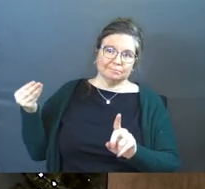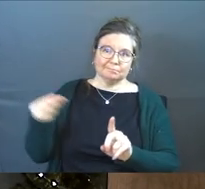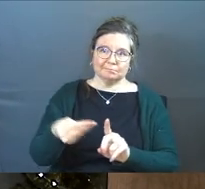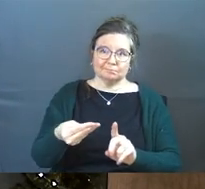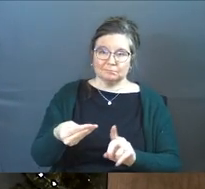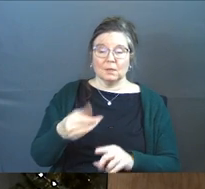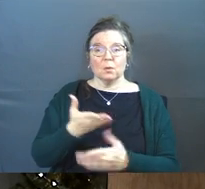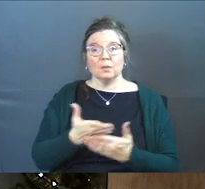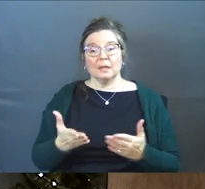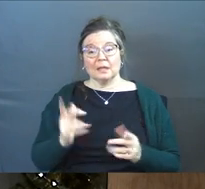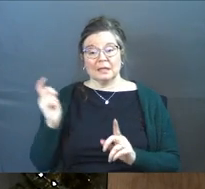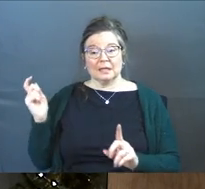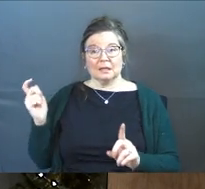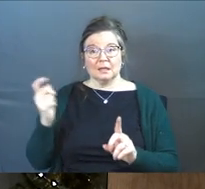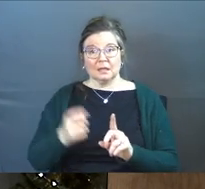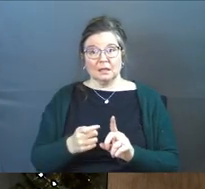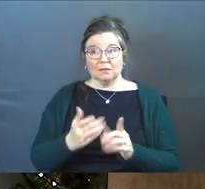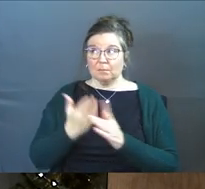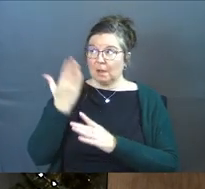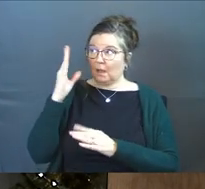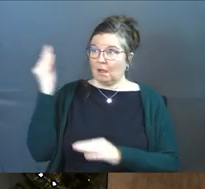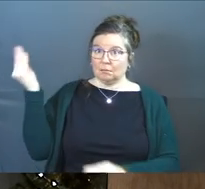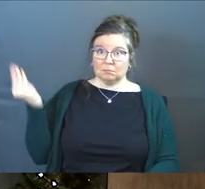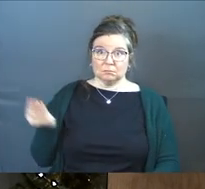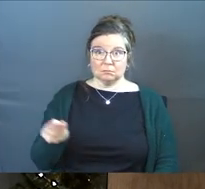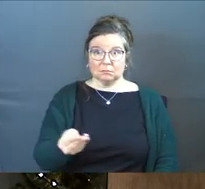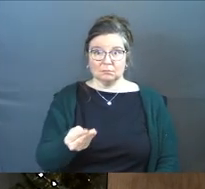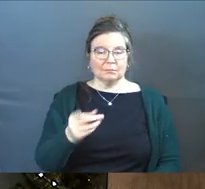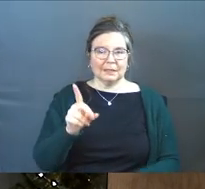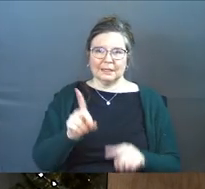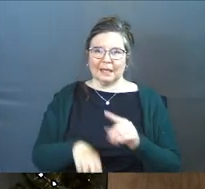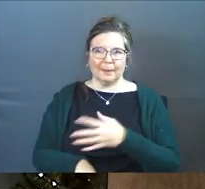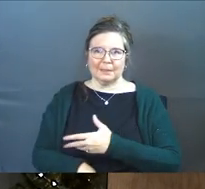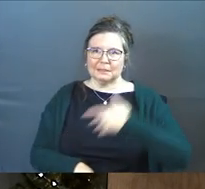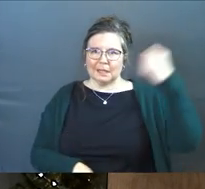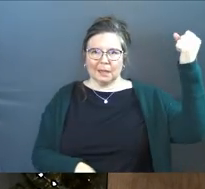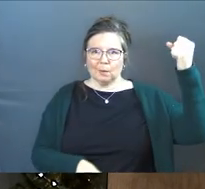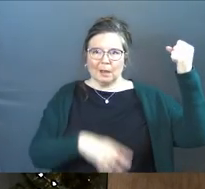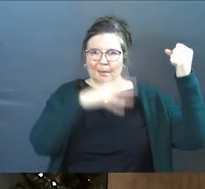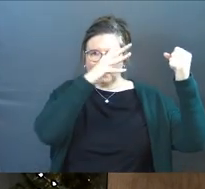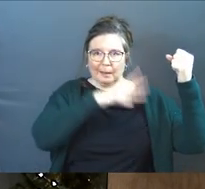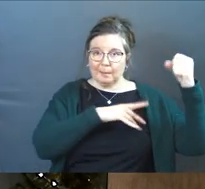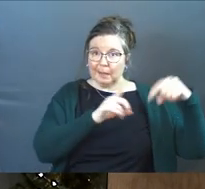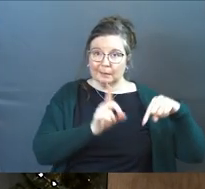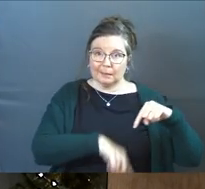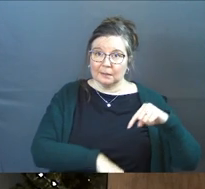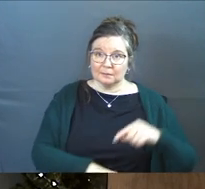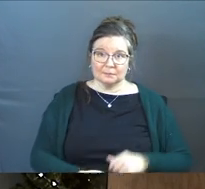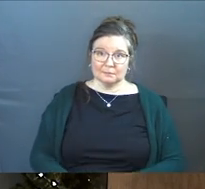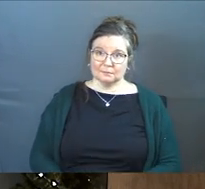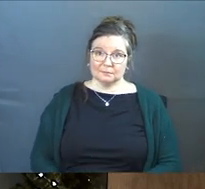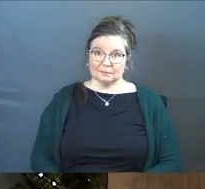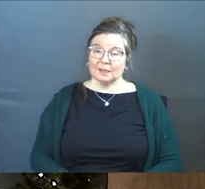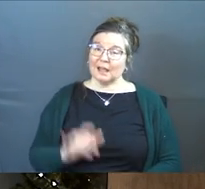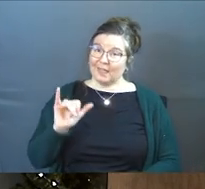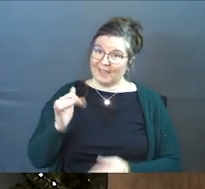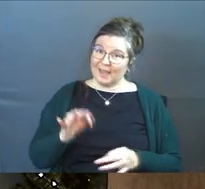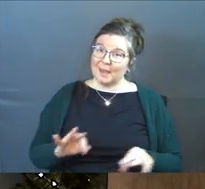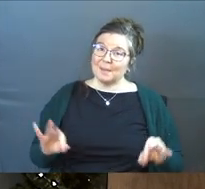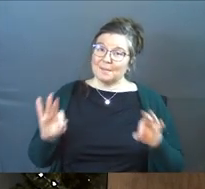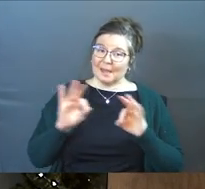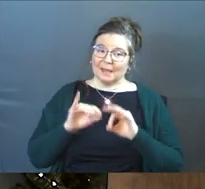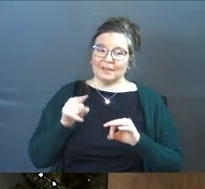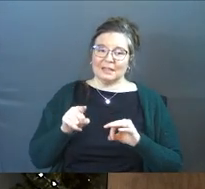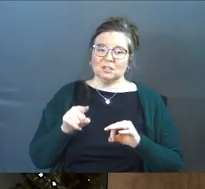And those things that are given to you by God cannot be taken away by a man. Amen? And that matters.